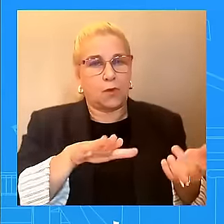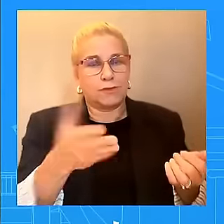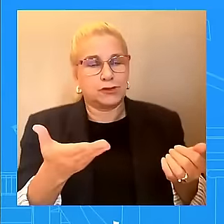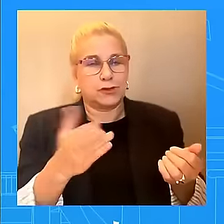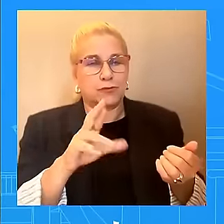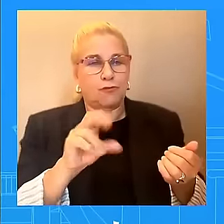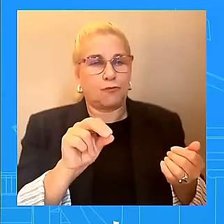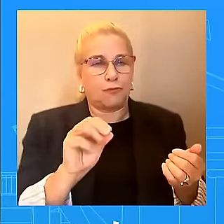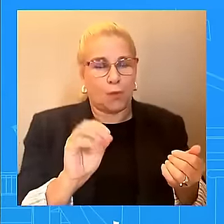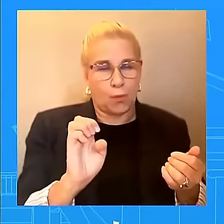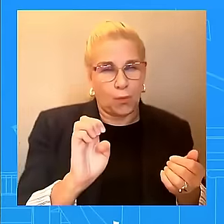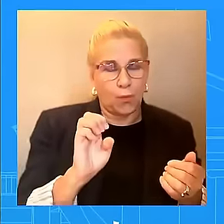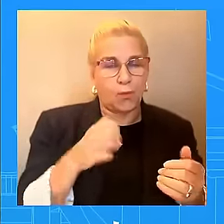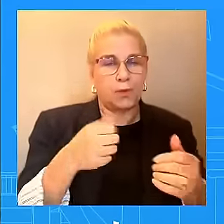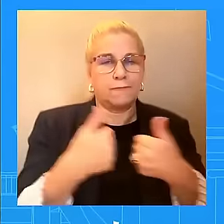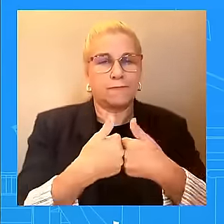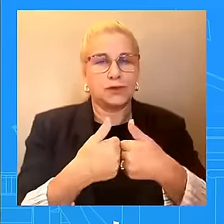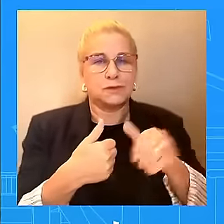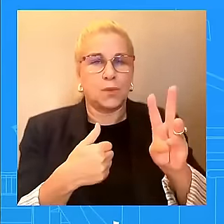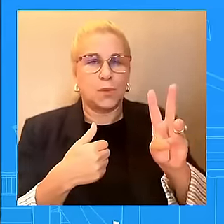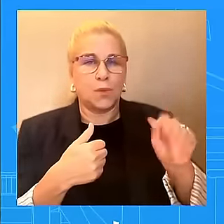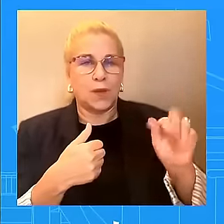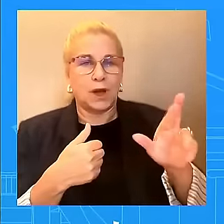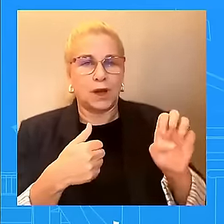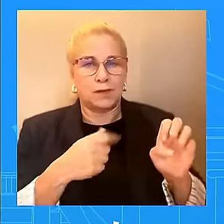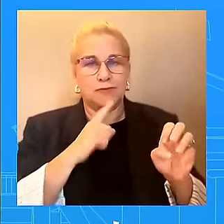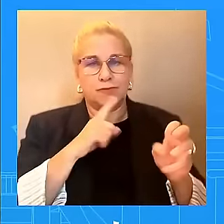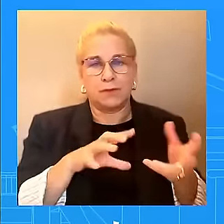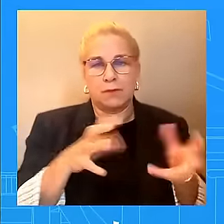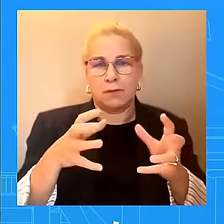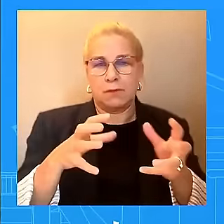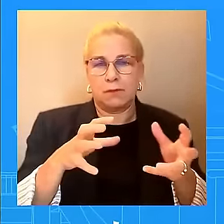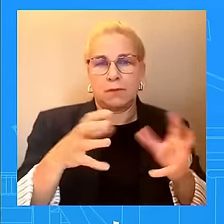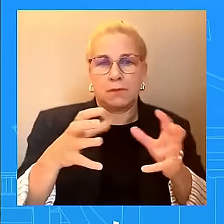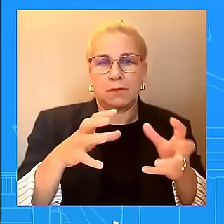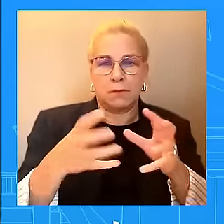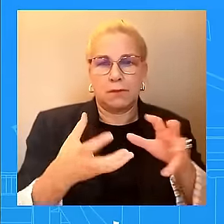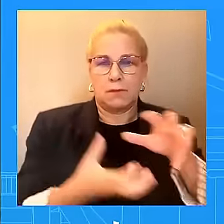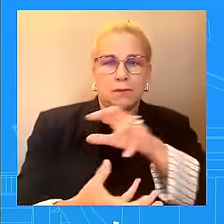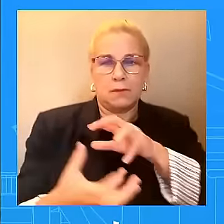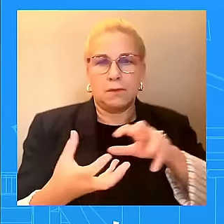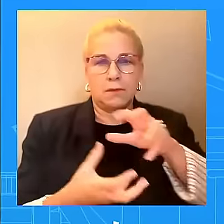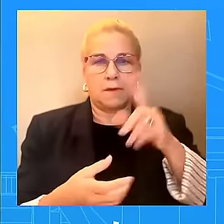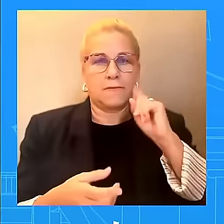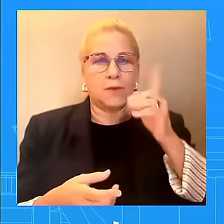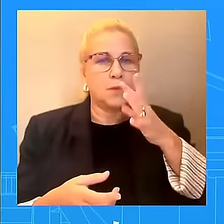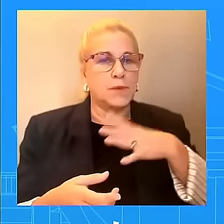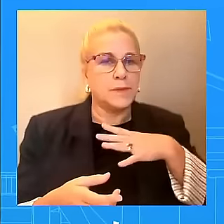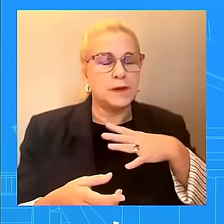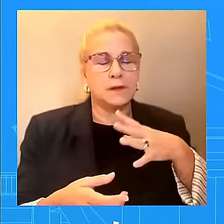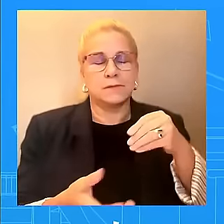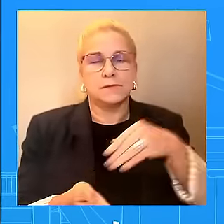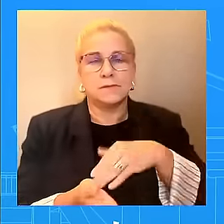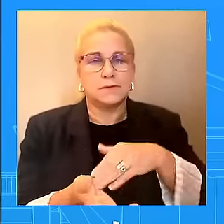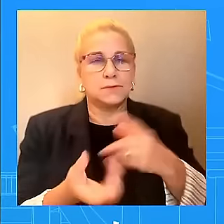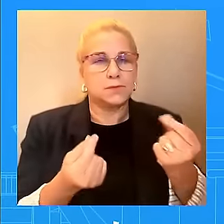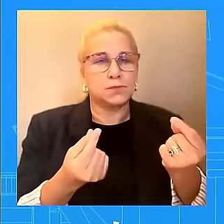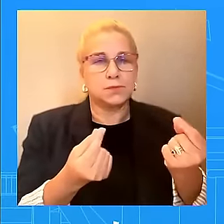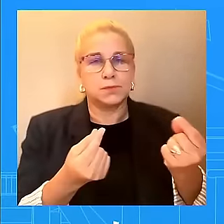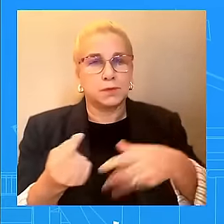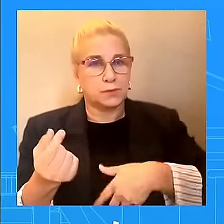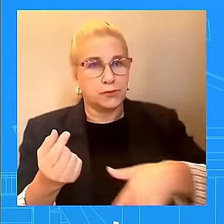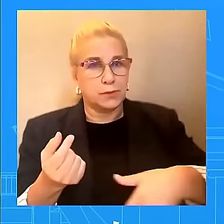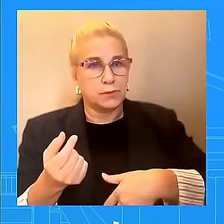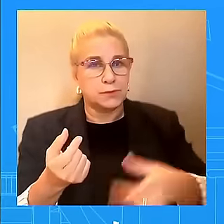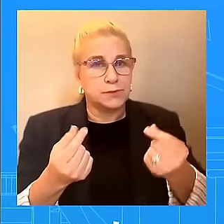has been clear that all patients, including women experiencing pregnancy loss and other pregnancy-related emergency, must be able